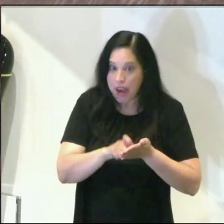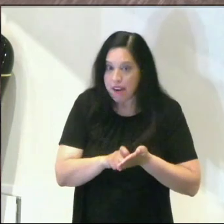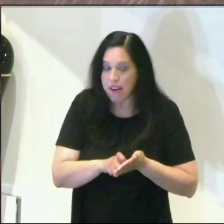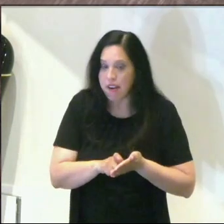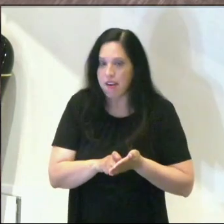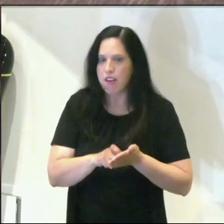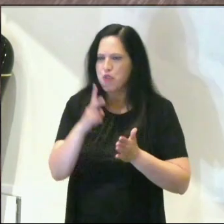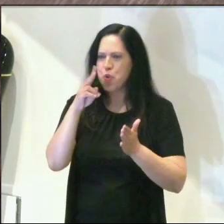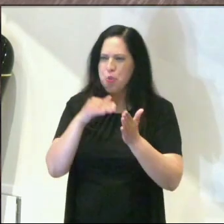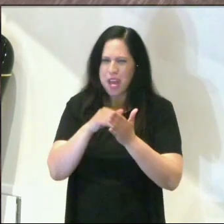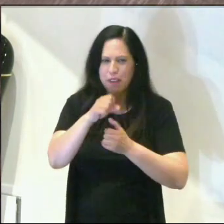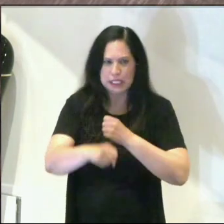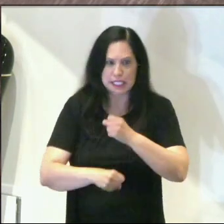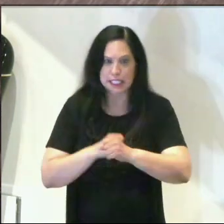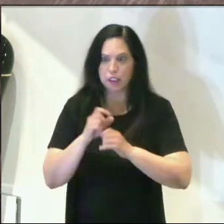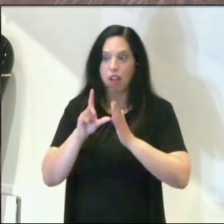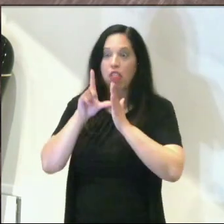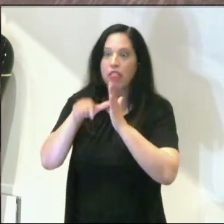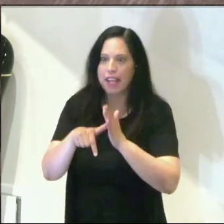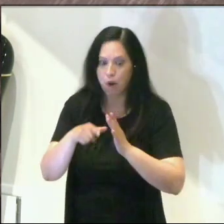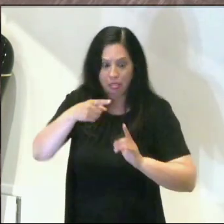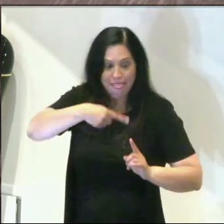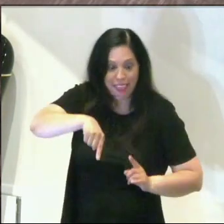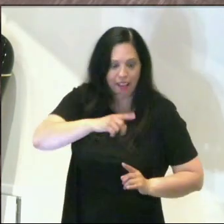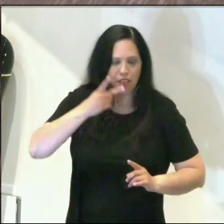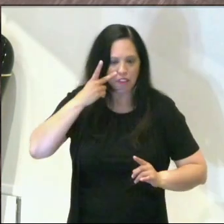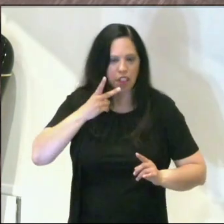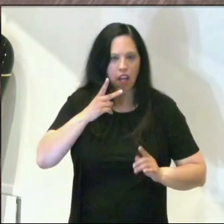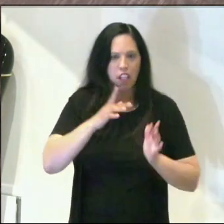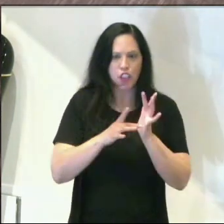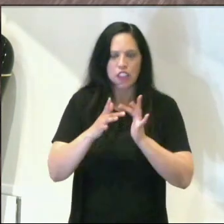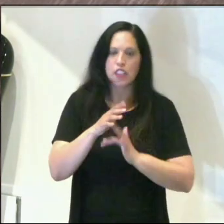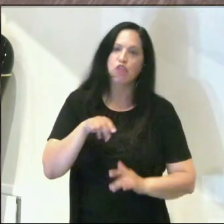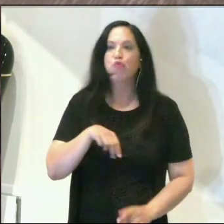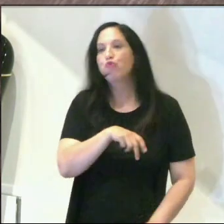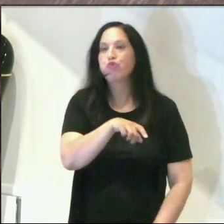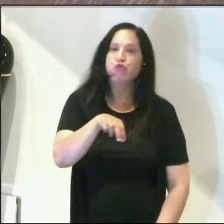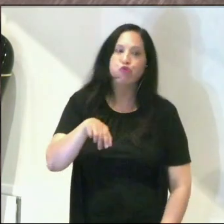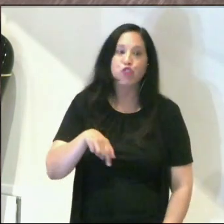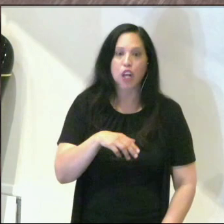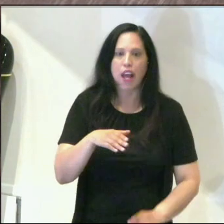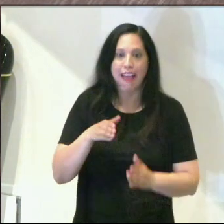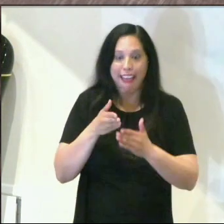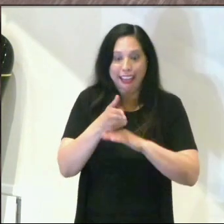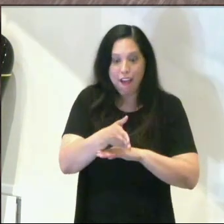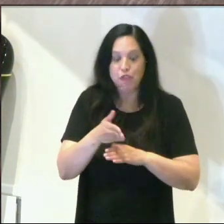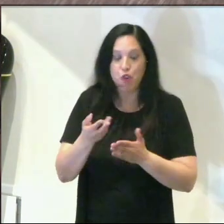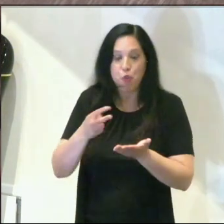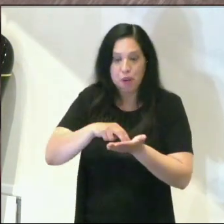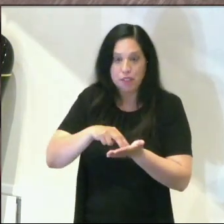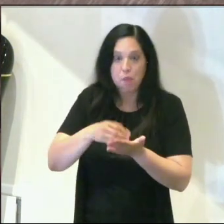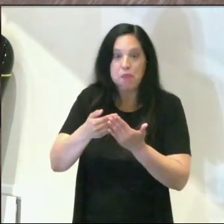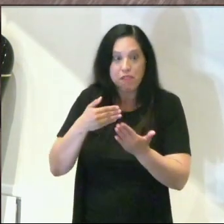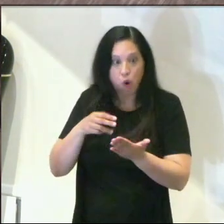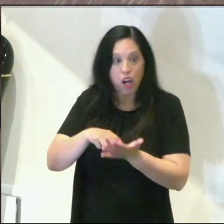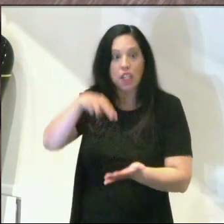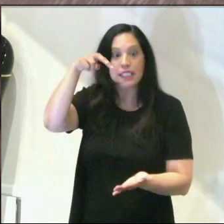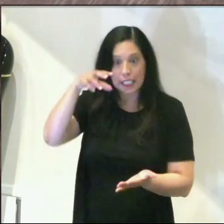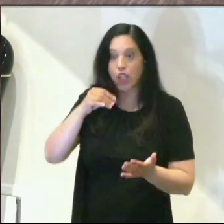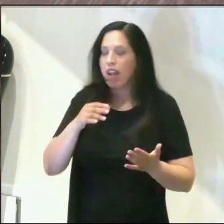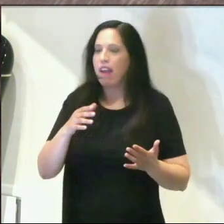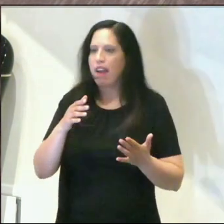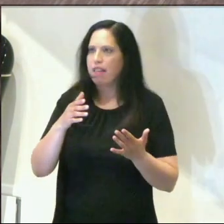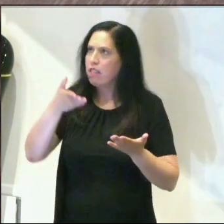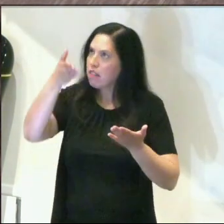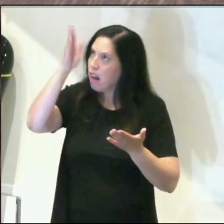when they actually saw Jesus walking around after the resurrection and prior to his ascension. And I think God is giving us this